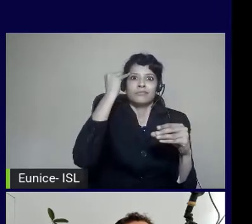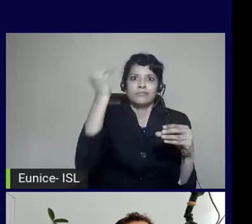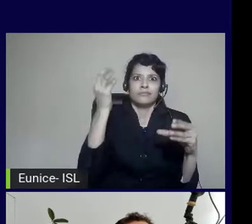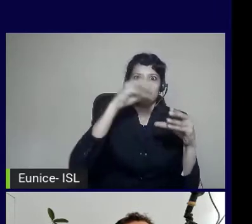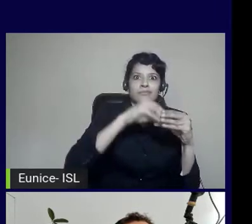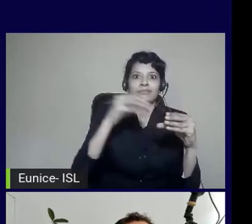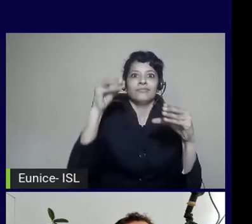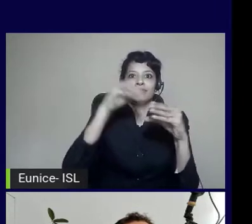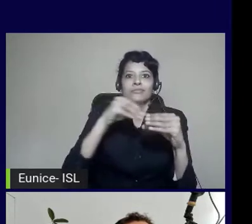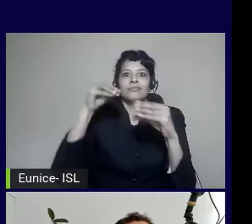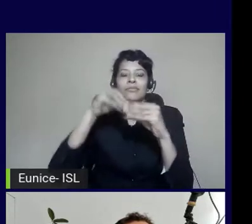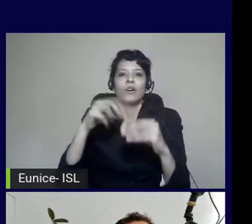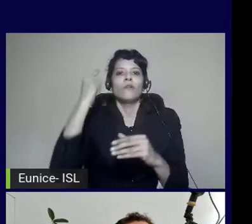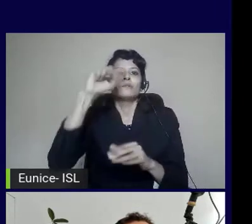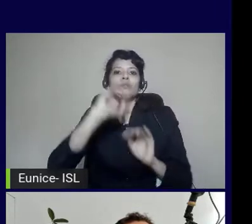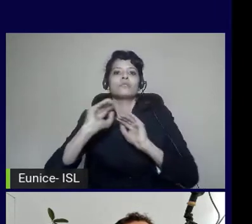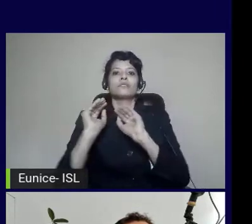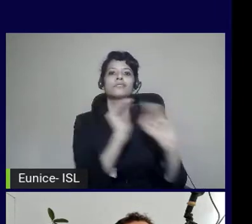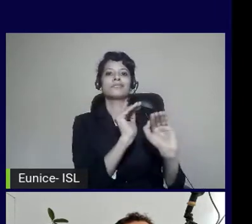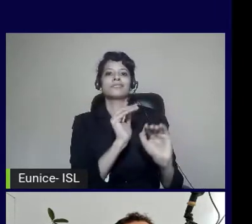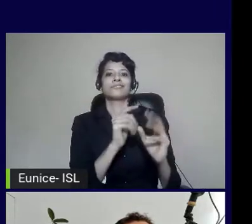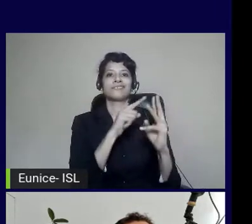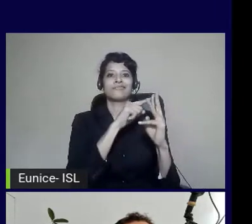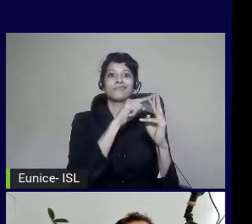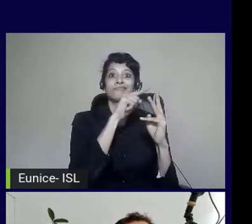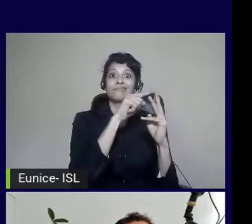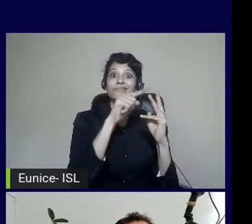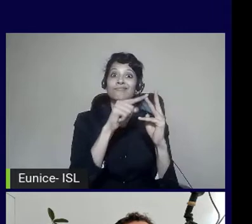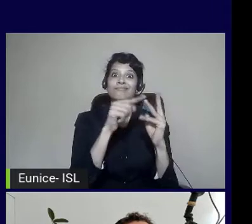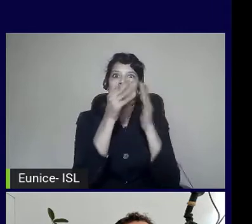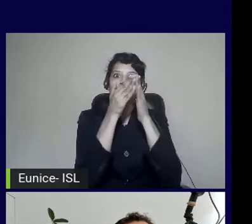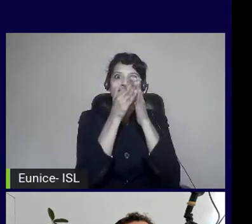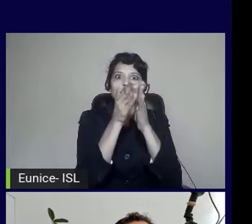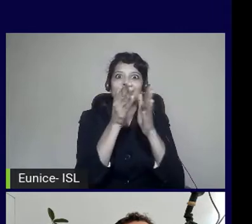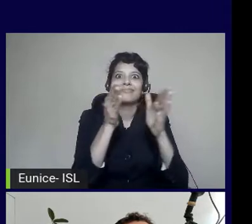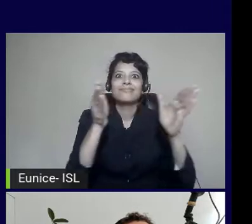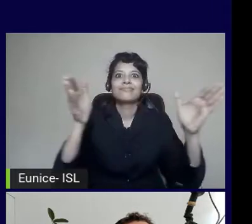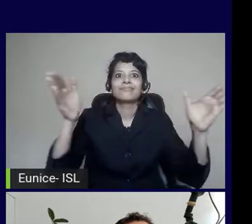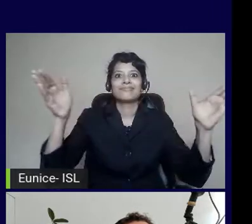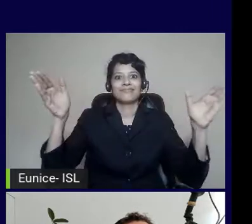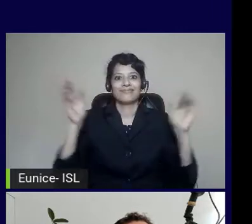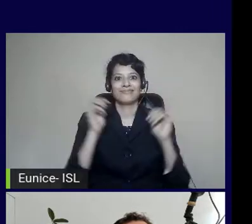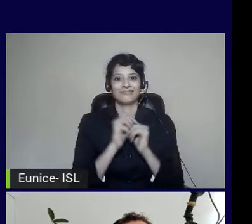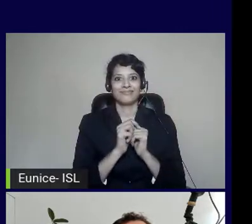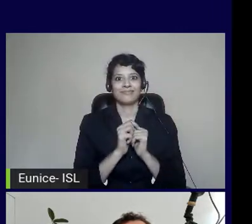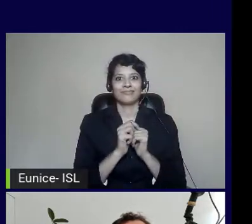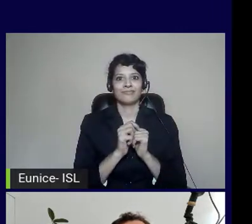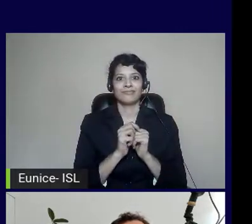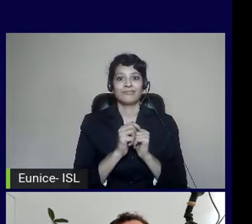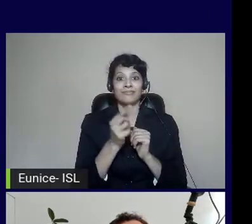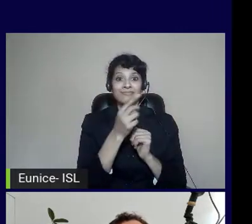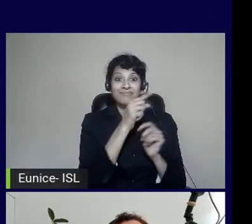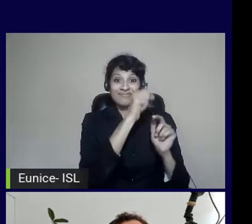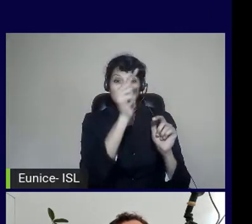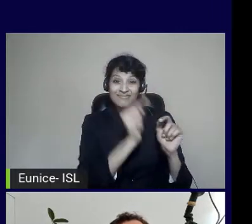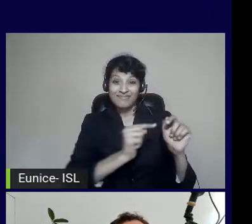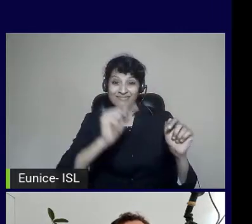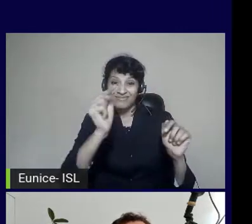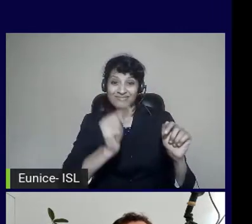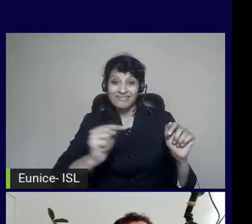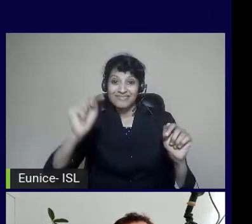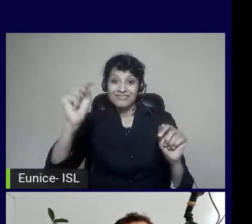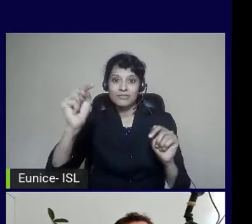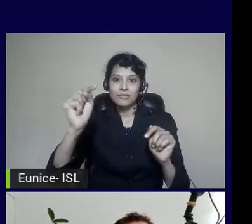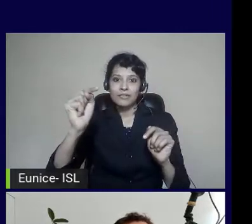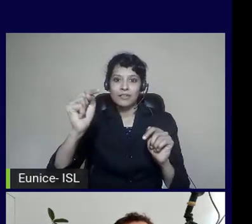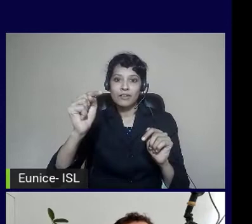access, voice search, callback help, SMS and email. And then finally, over that, you actually tell them, wait a second, did